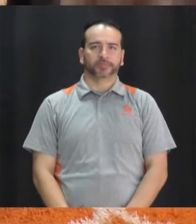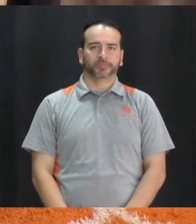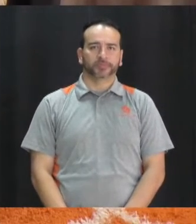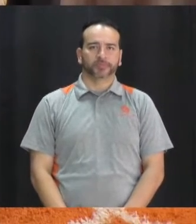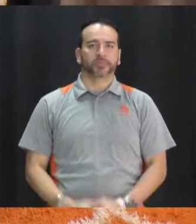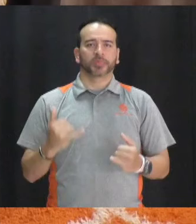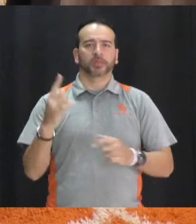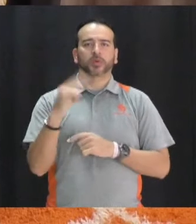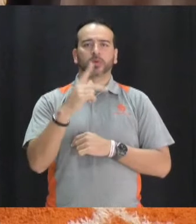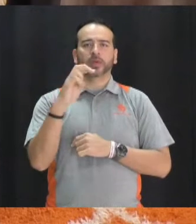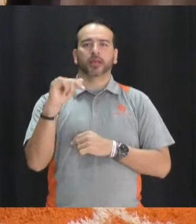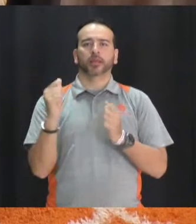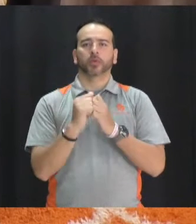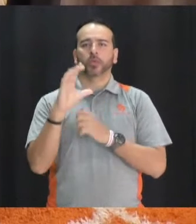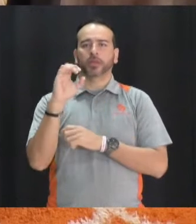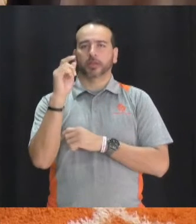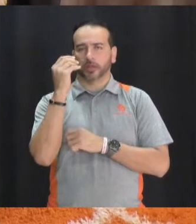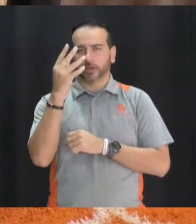Now to Kylie with your club news.